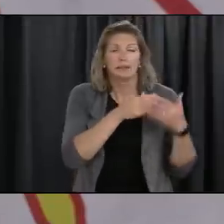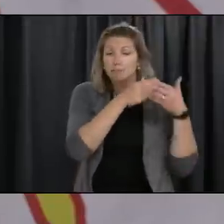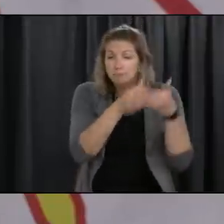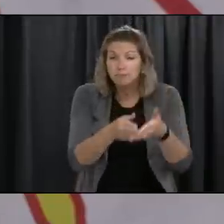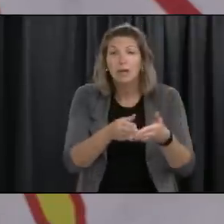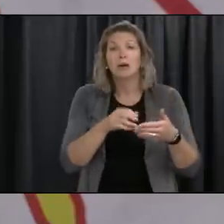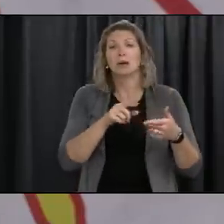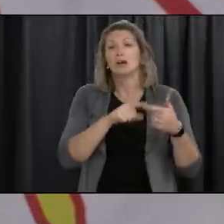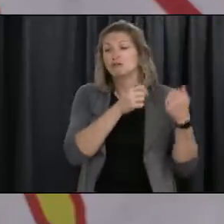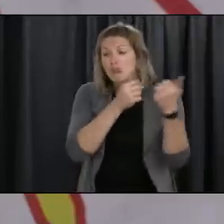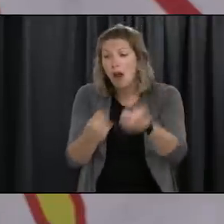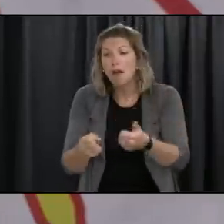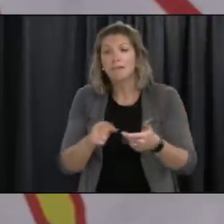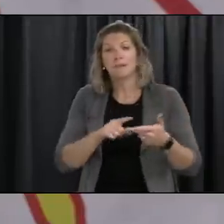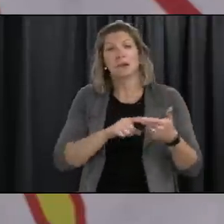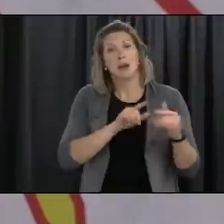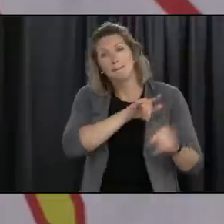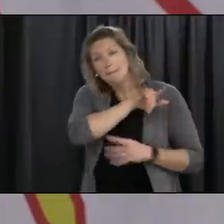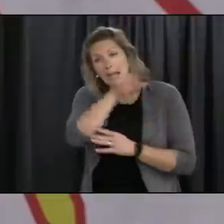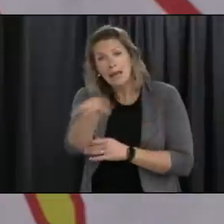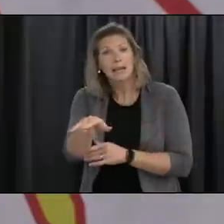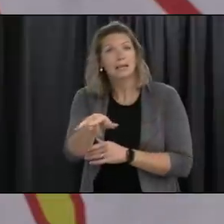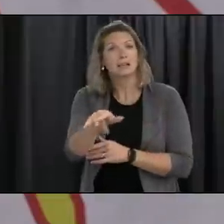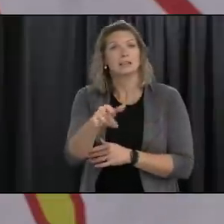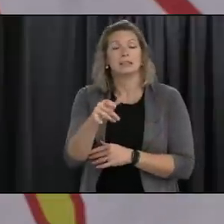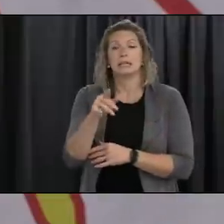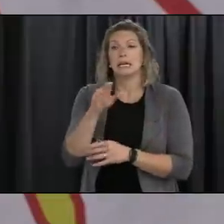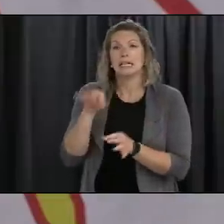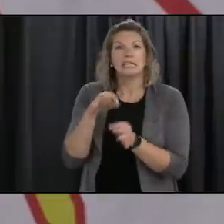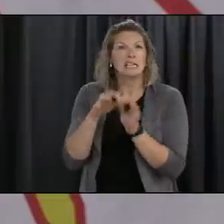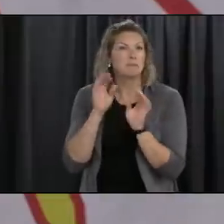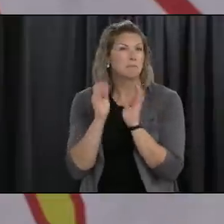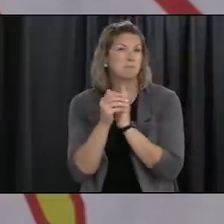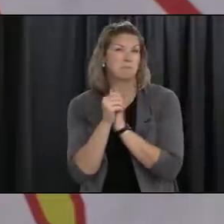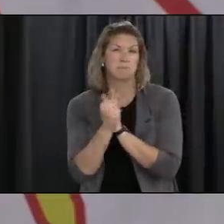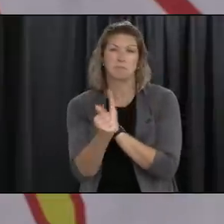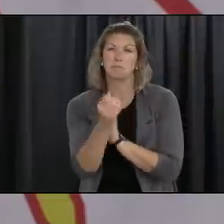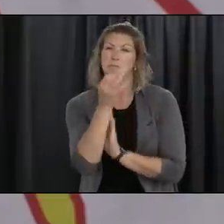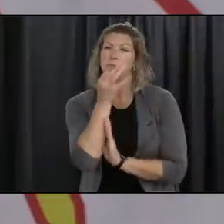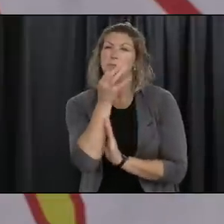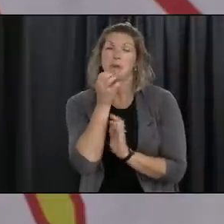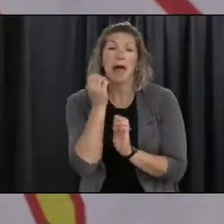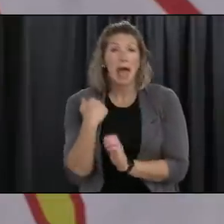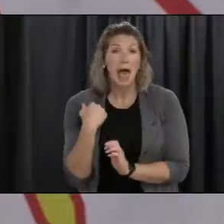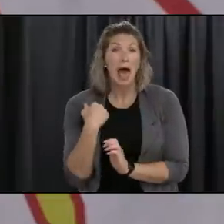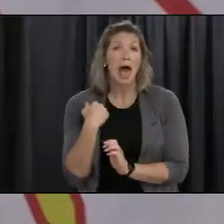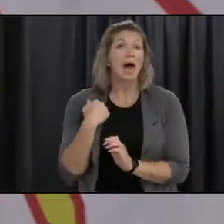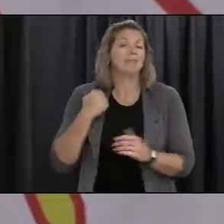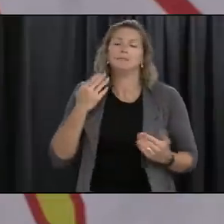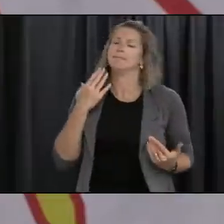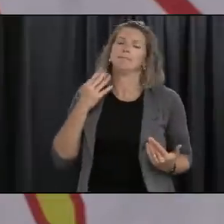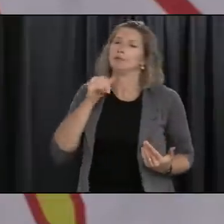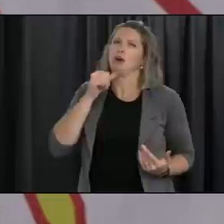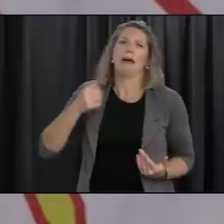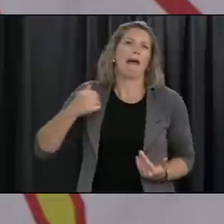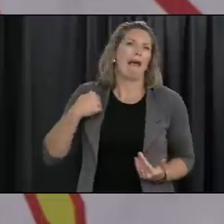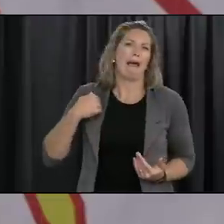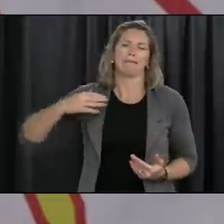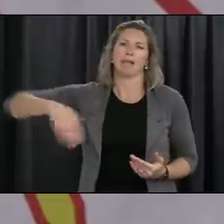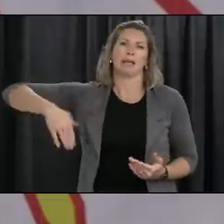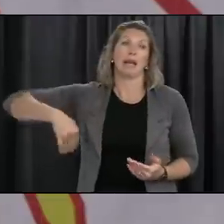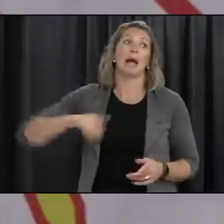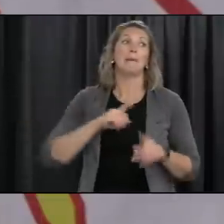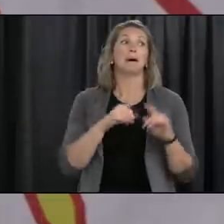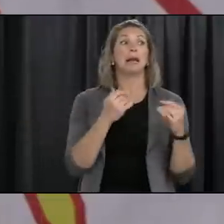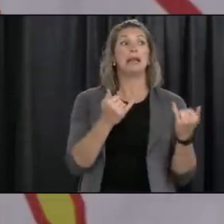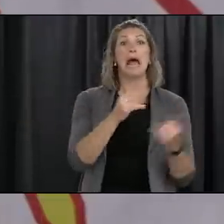or the plane but that is not actually our our circumstances at the moment um who knows what what's coming down the pipeline there's always new tests